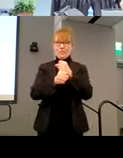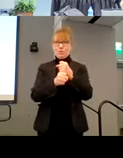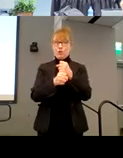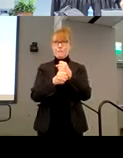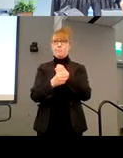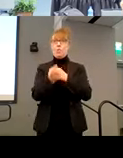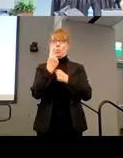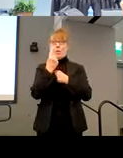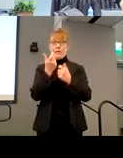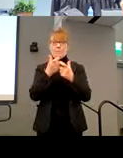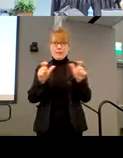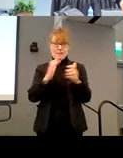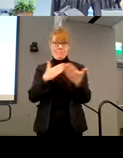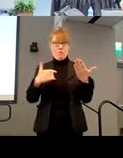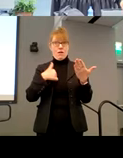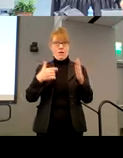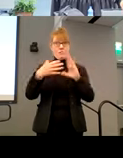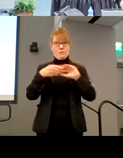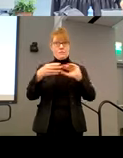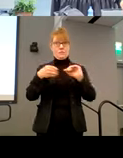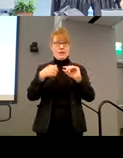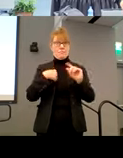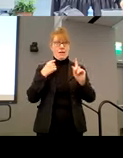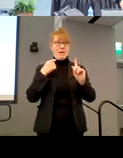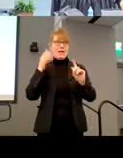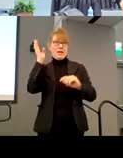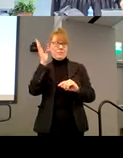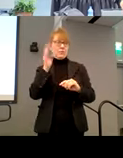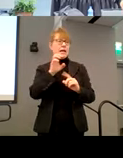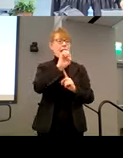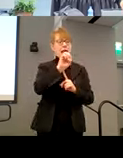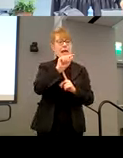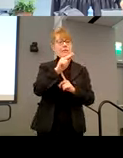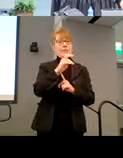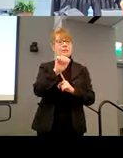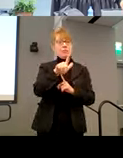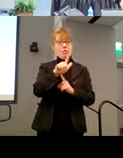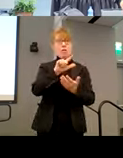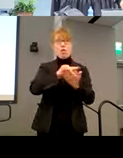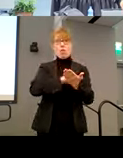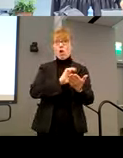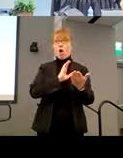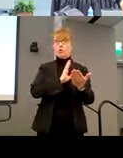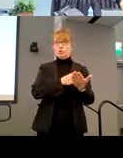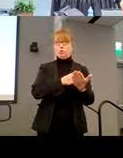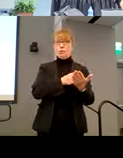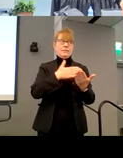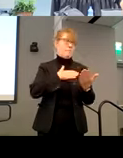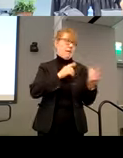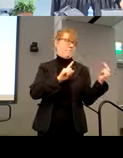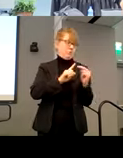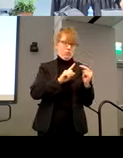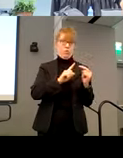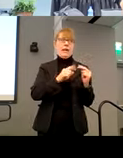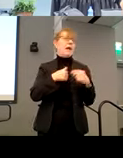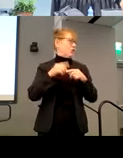one big piece of what I was getting at about ethics. So an ethical lawsuit is one, in my view, and I've written about this on my